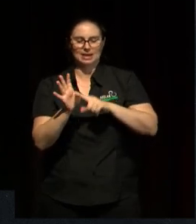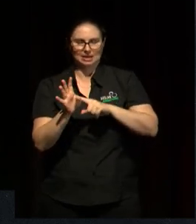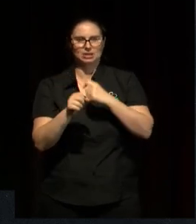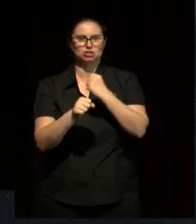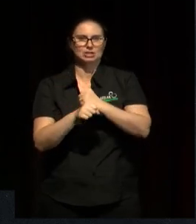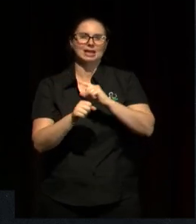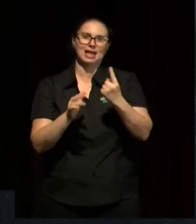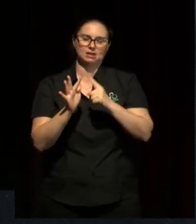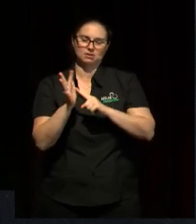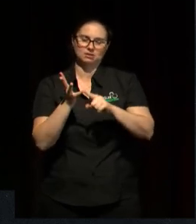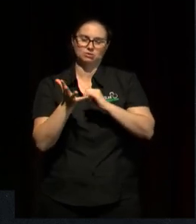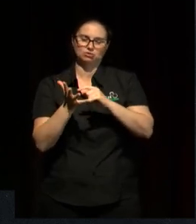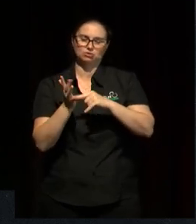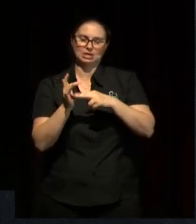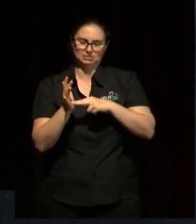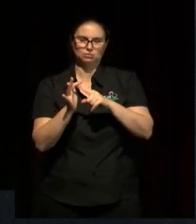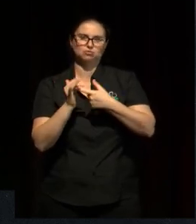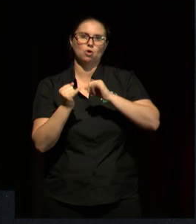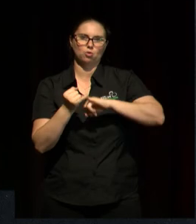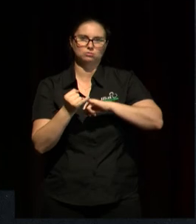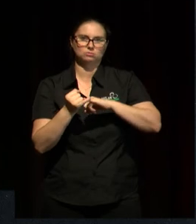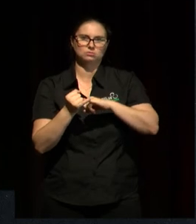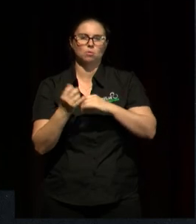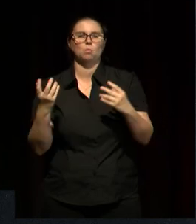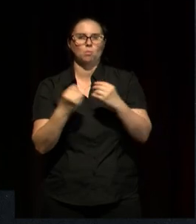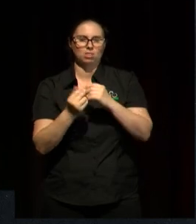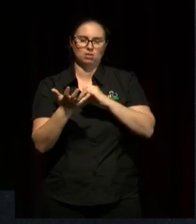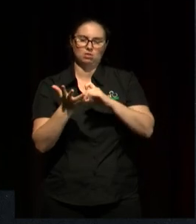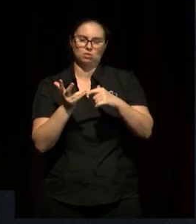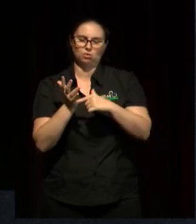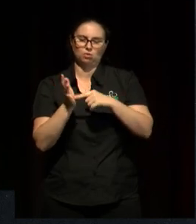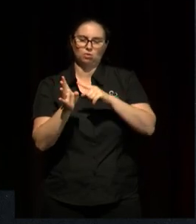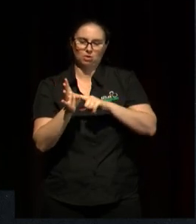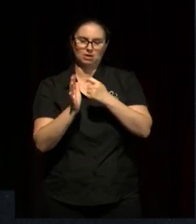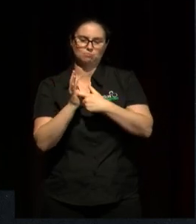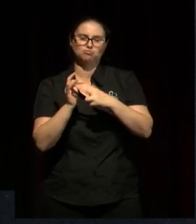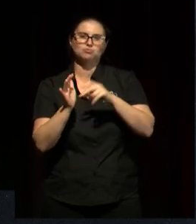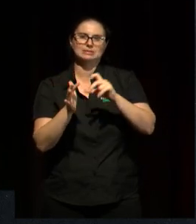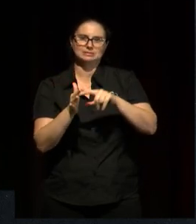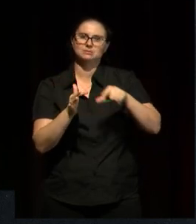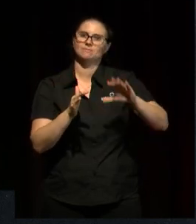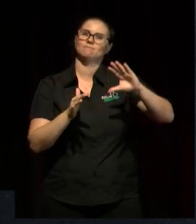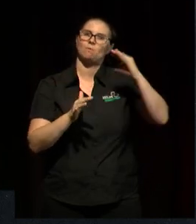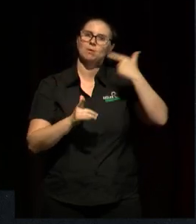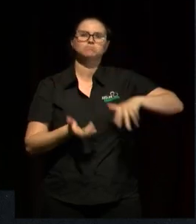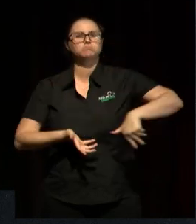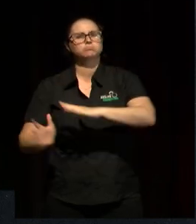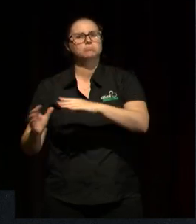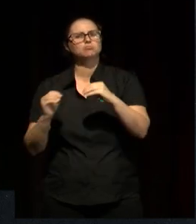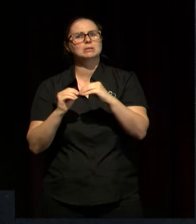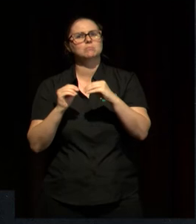co-authored with Scotty Prince, Scott Prince, the former Brisbane Bronco.